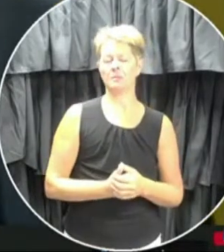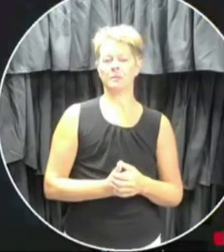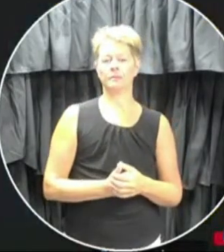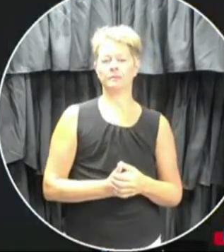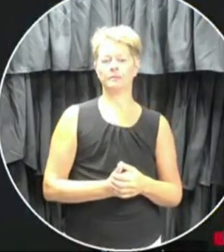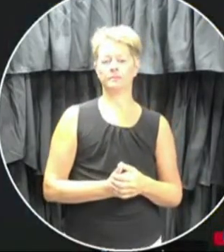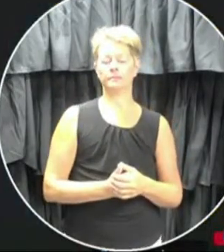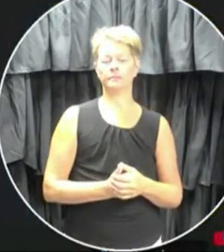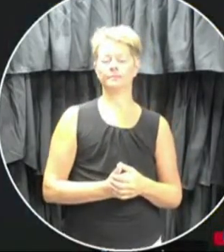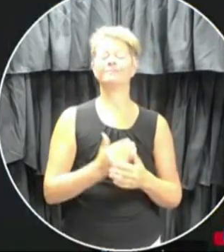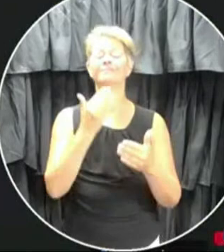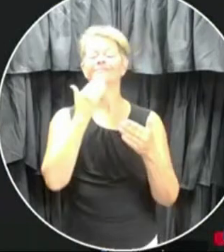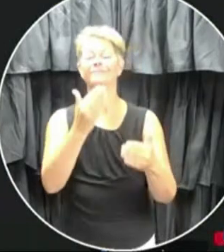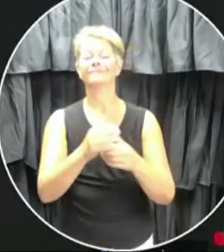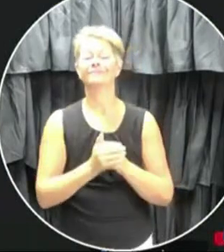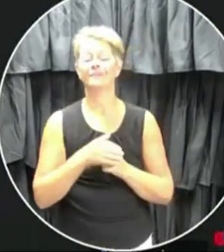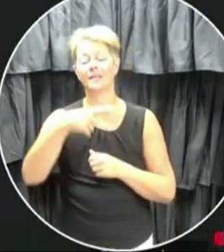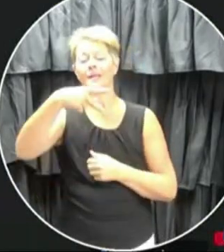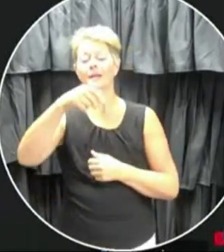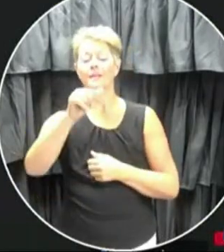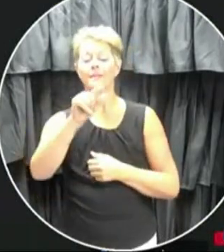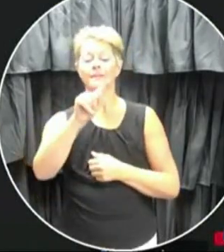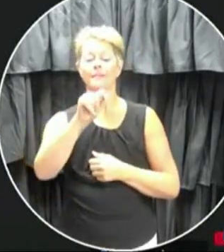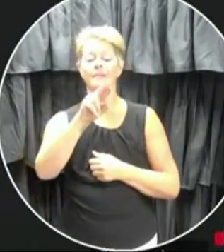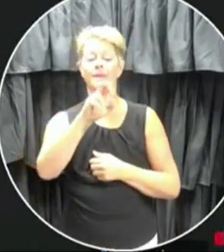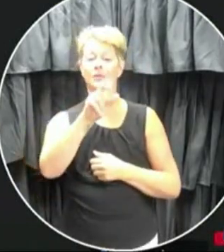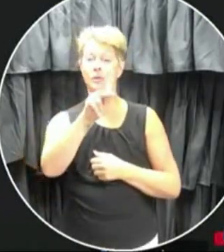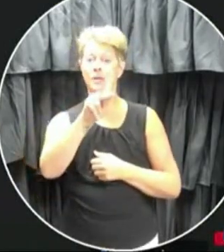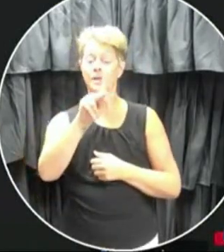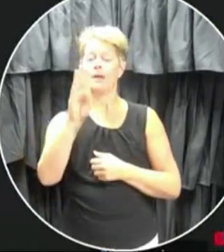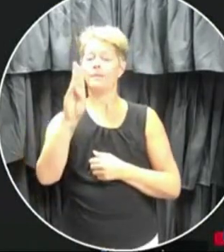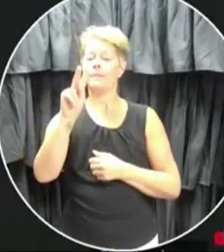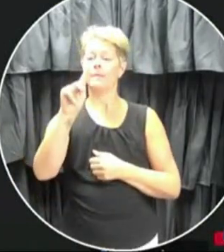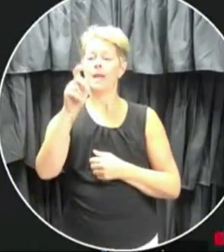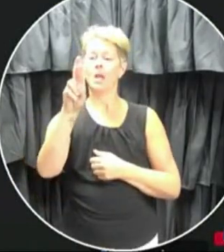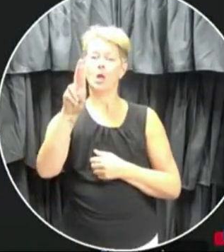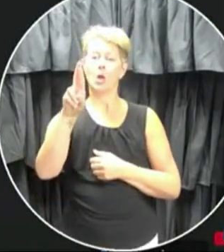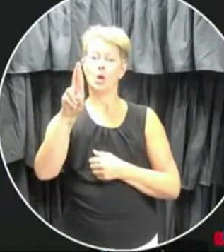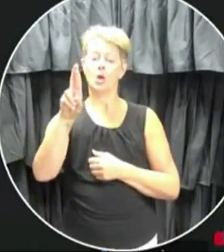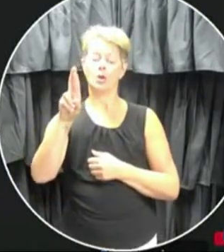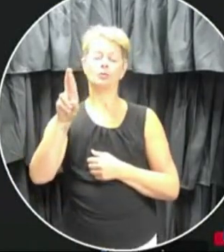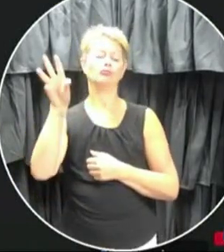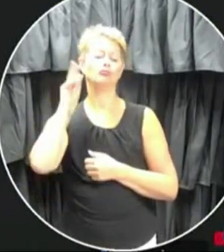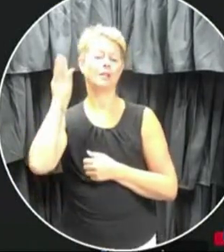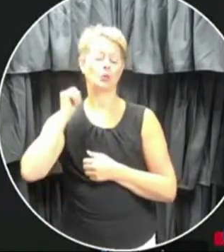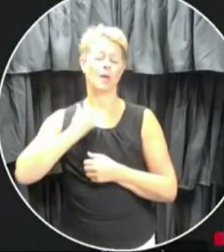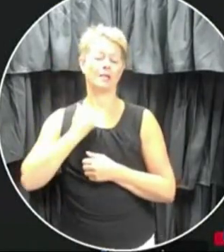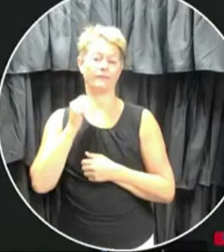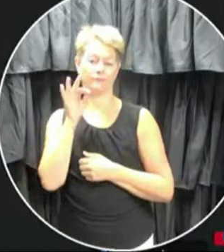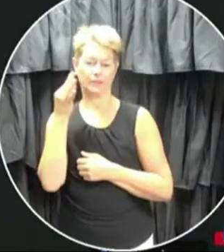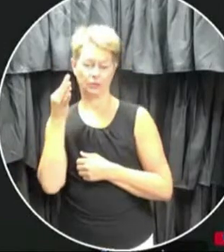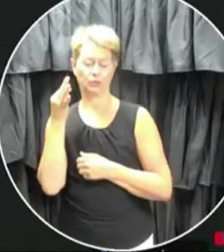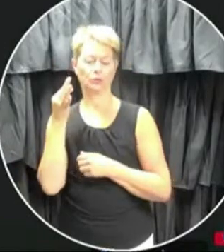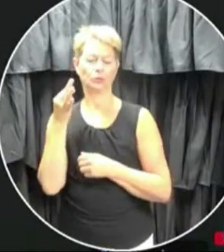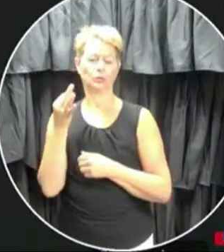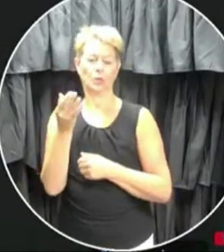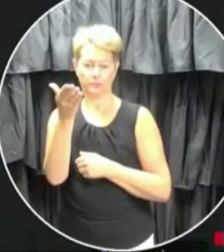Thank you. We now go to Patrick Butler with Radio Canada. Patrick, your mic is unmuted for one question, one follow up.